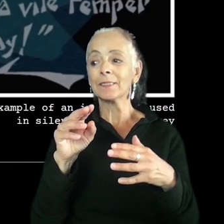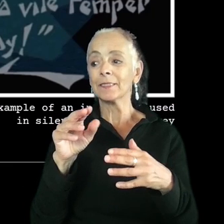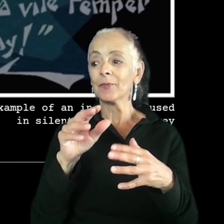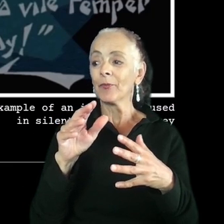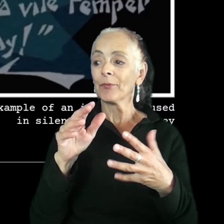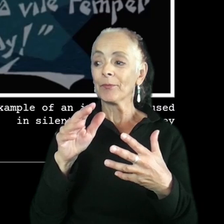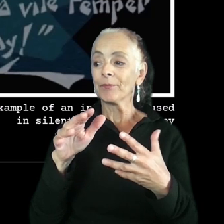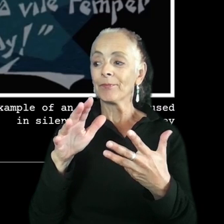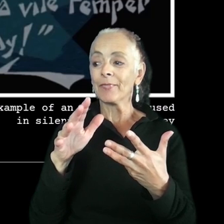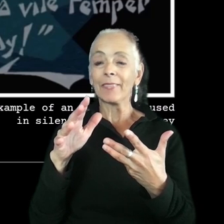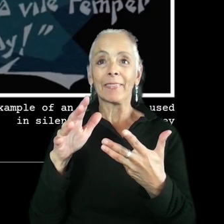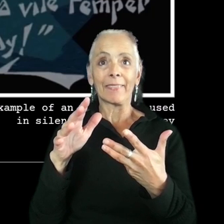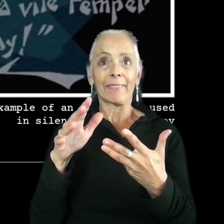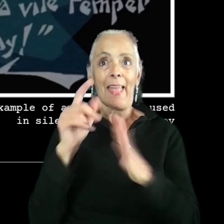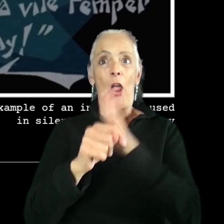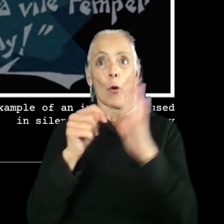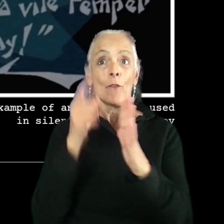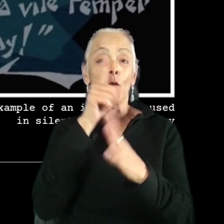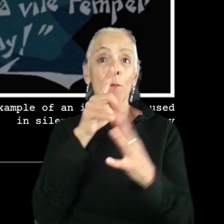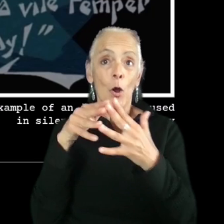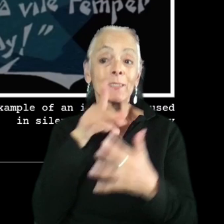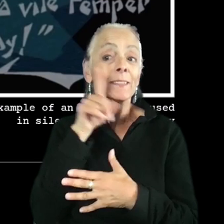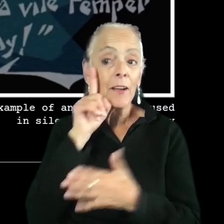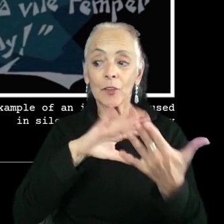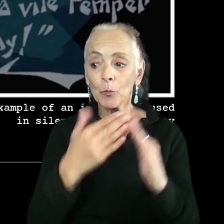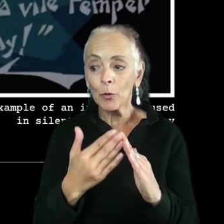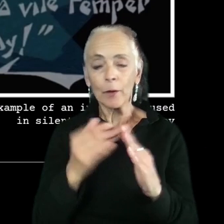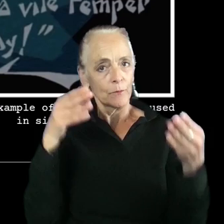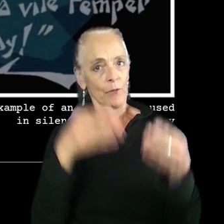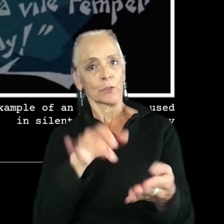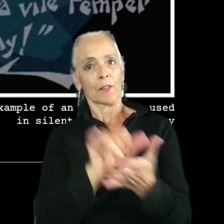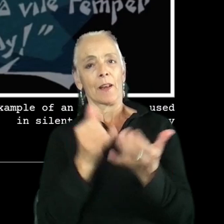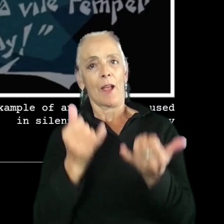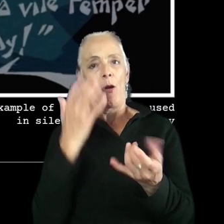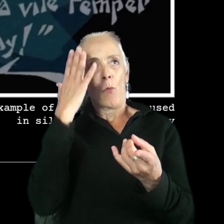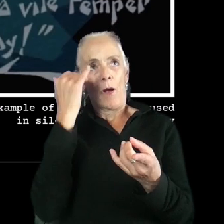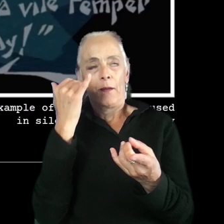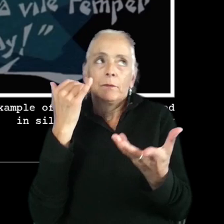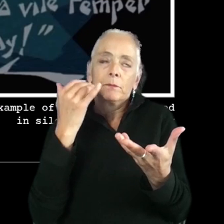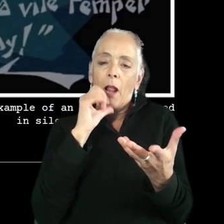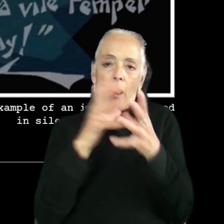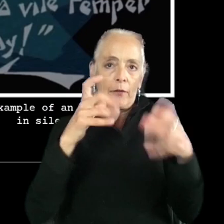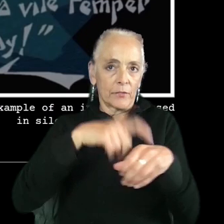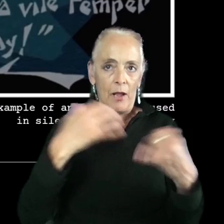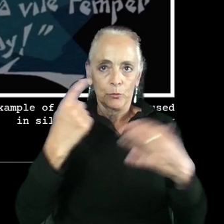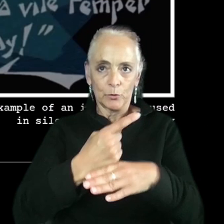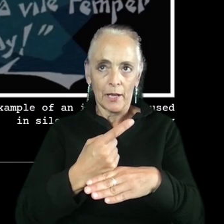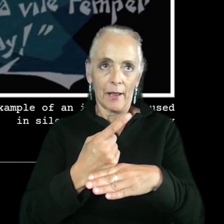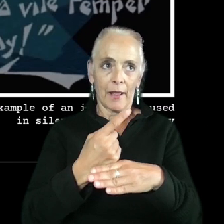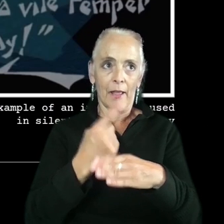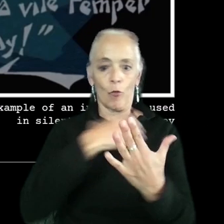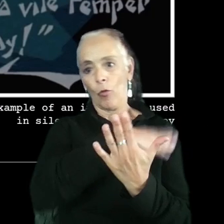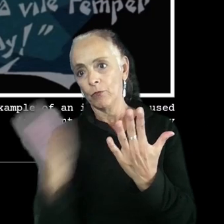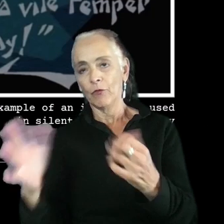The only reason why I'm focusing on that right now is just because, well, we don't have a lot of time today to cover the entire